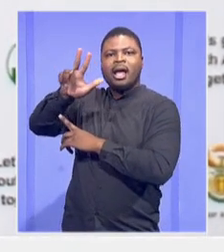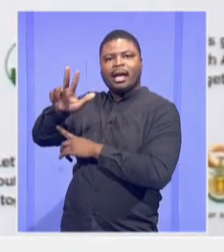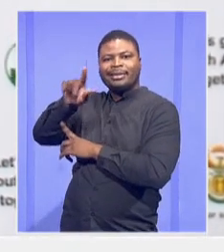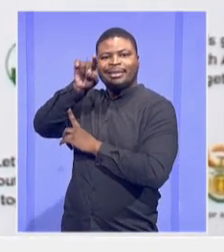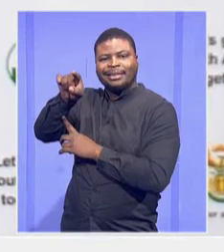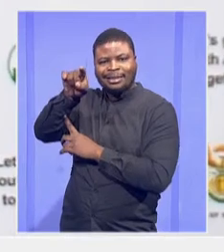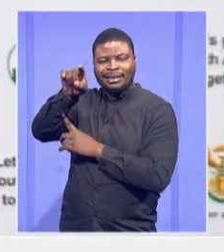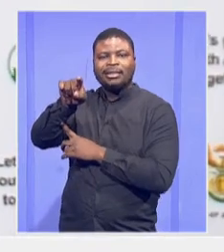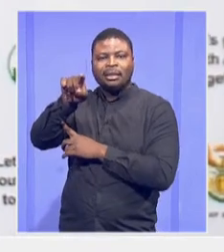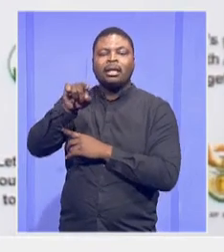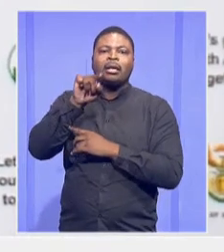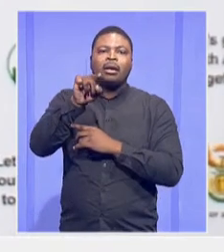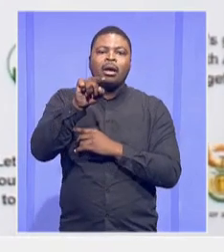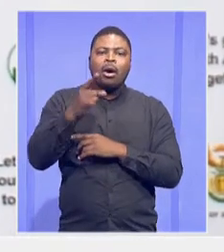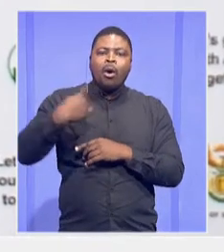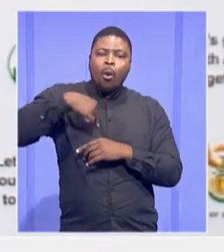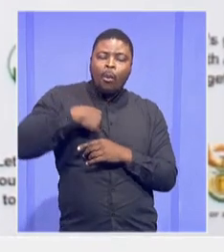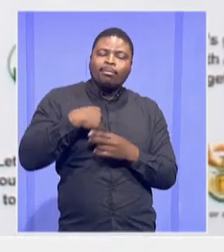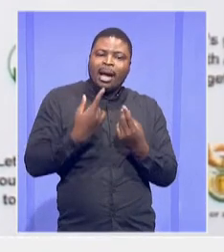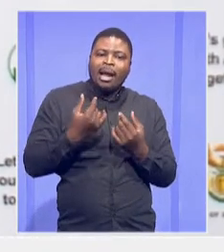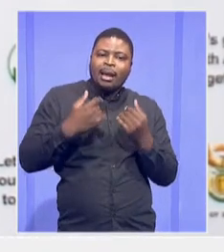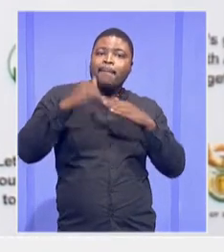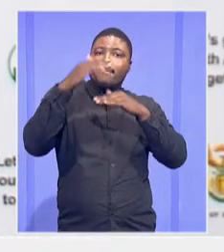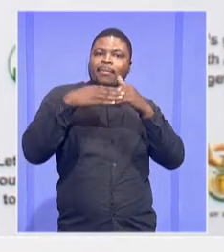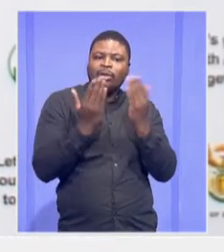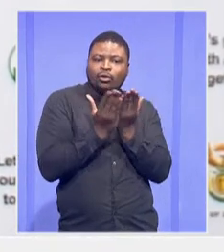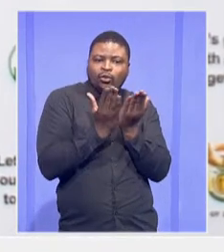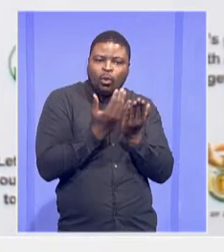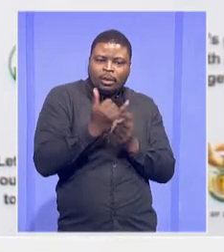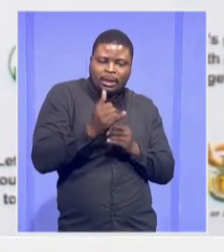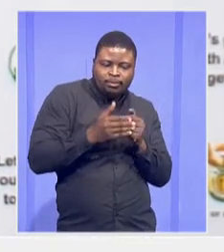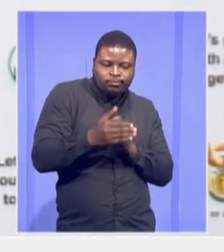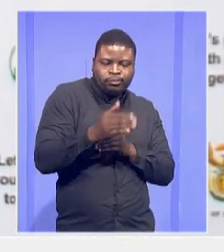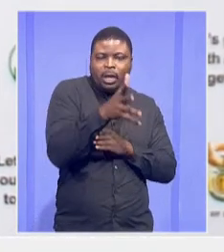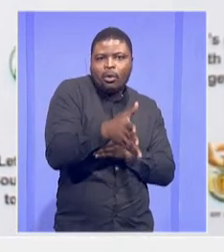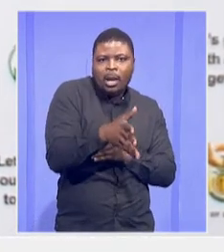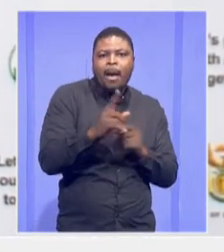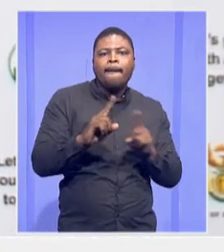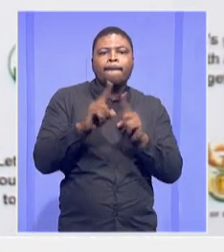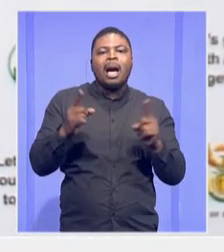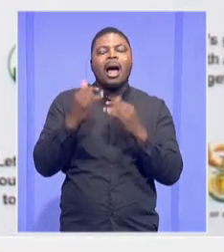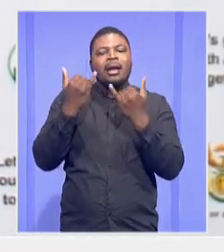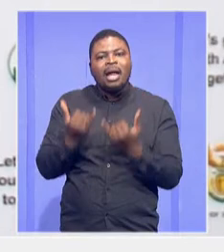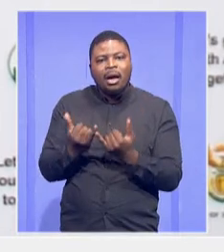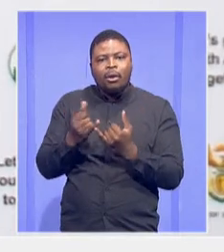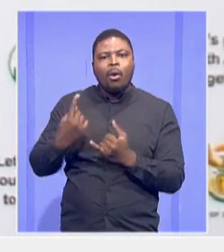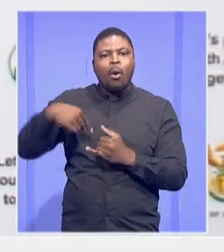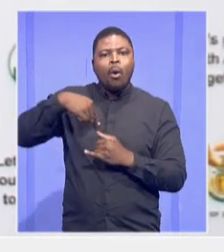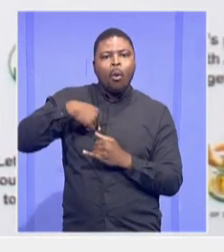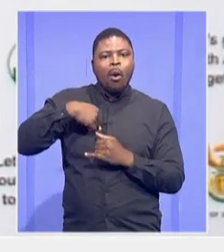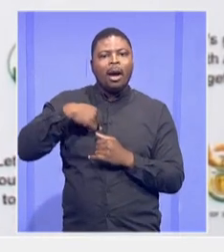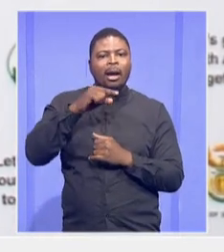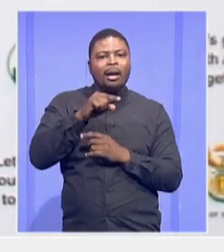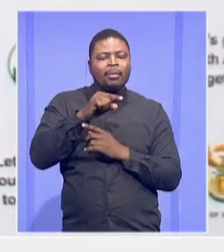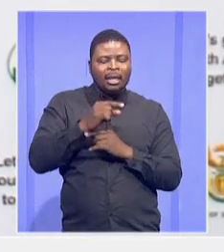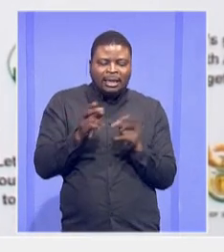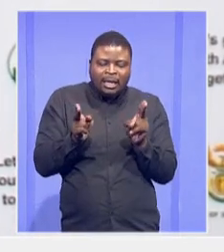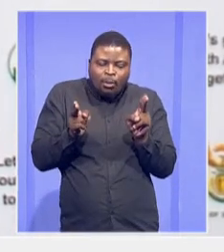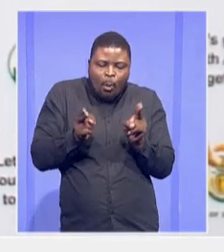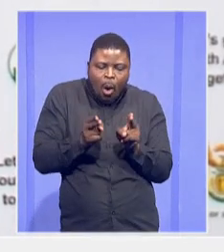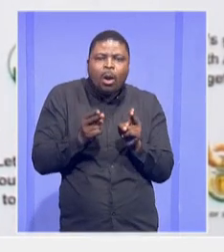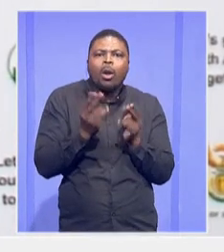rationalization is the measure and closure of unviable small schools, particularly